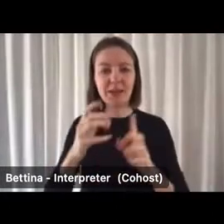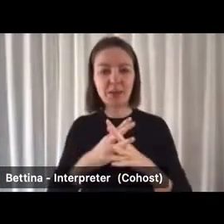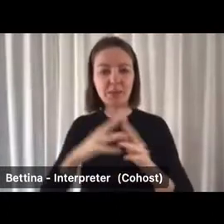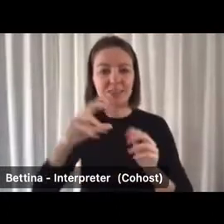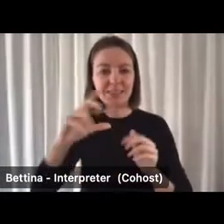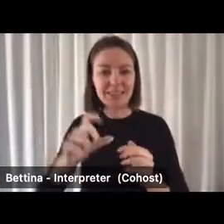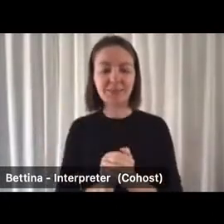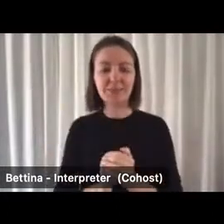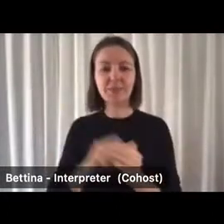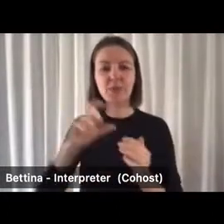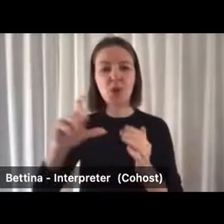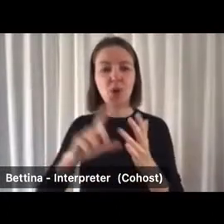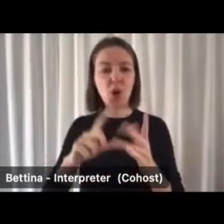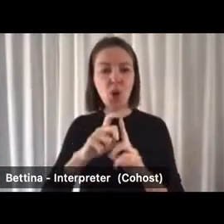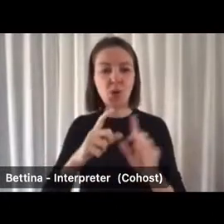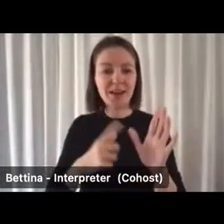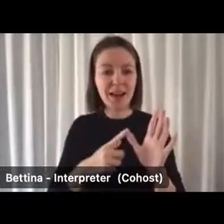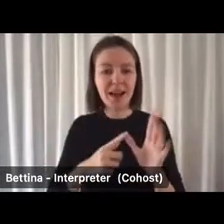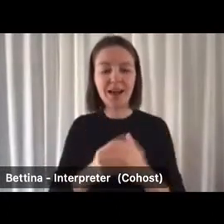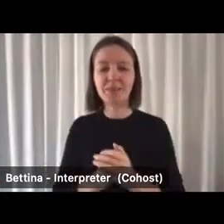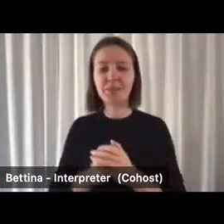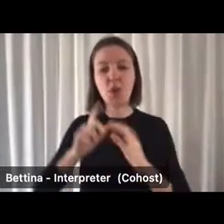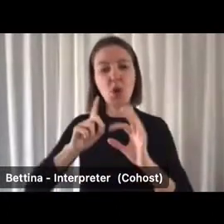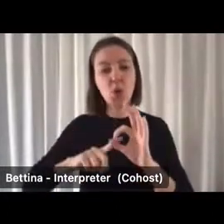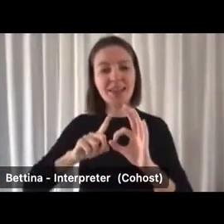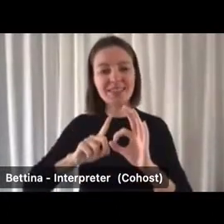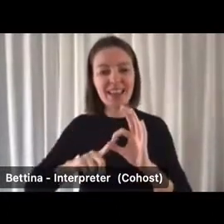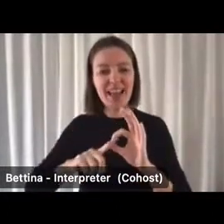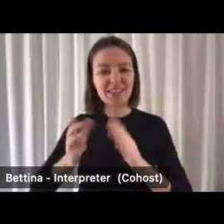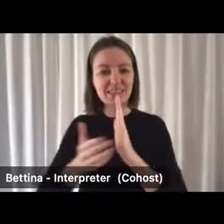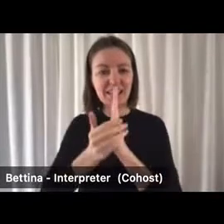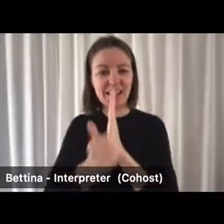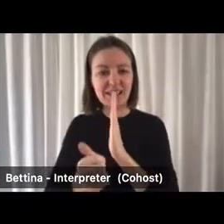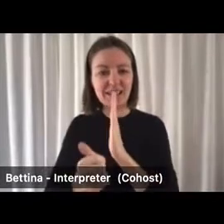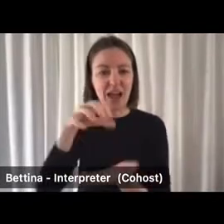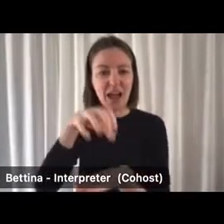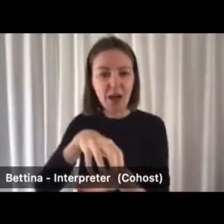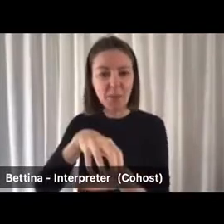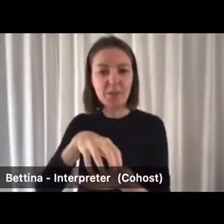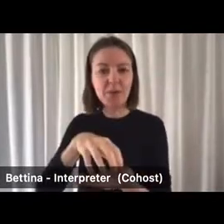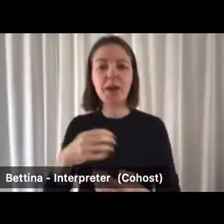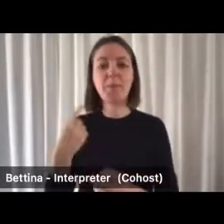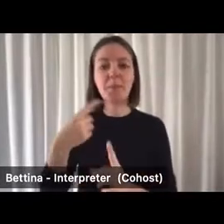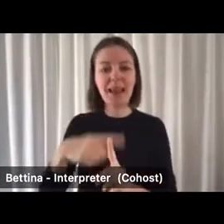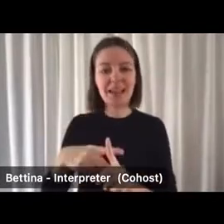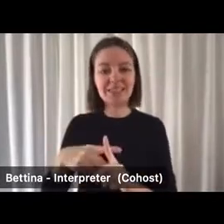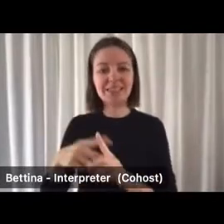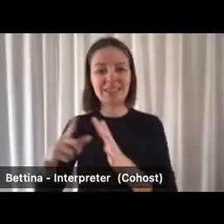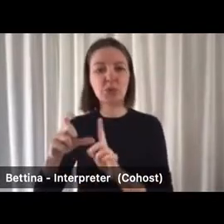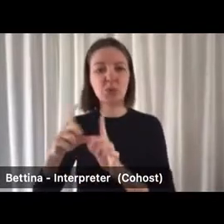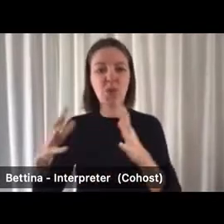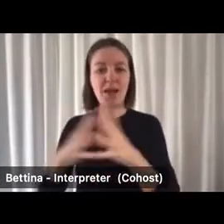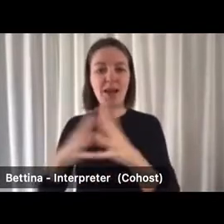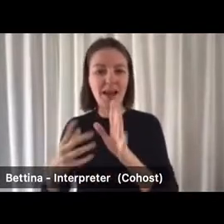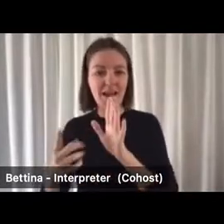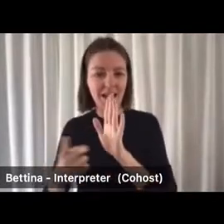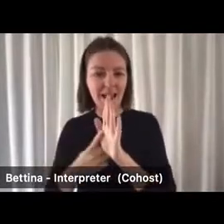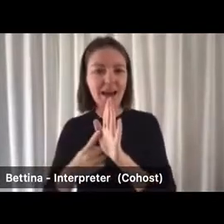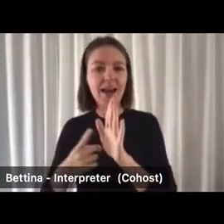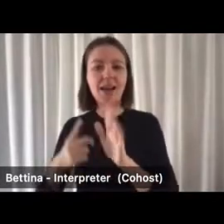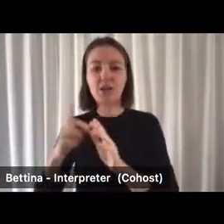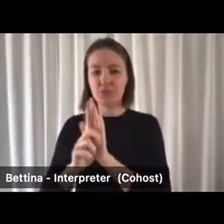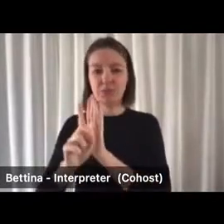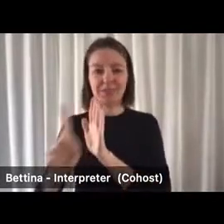Consortium Skills Hub and an employment facilitator from DUA who will also be answering questions live during the Q&A